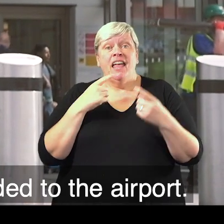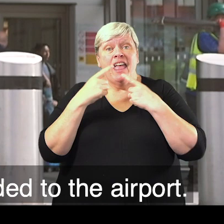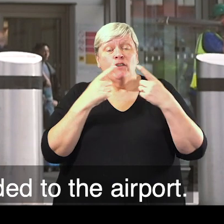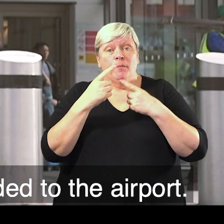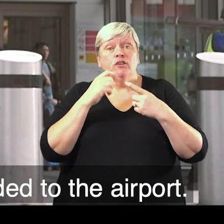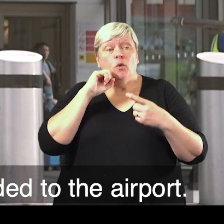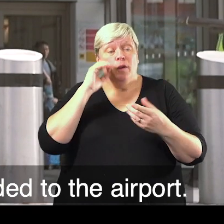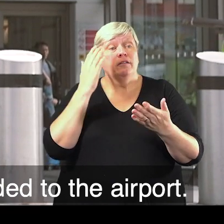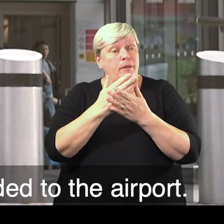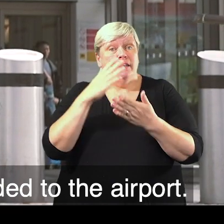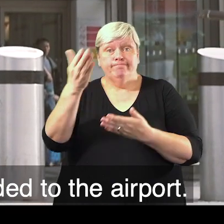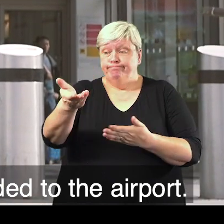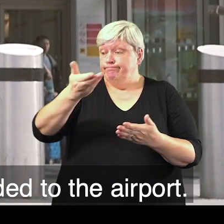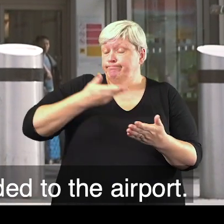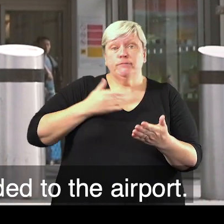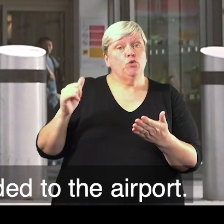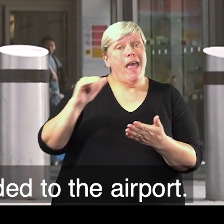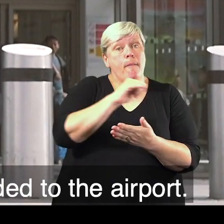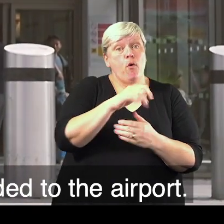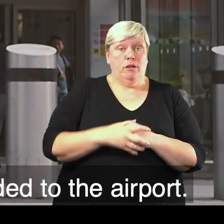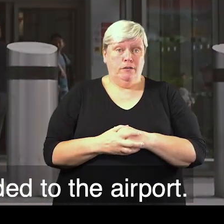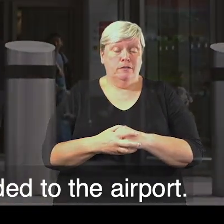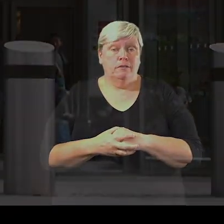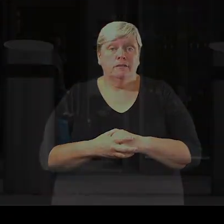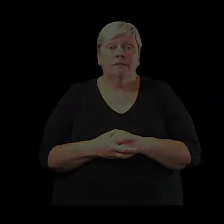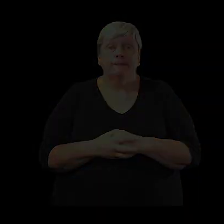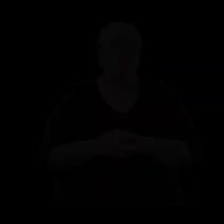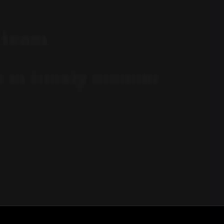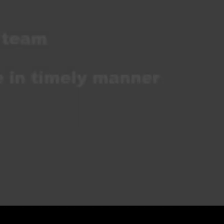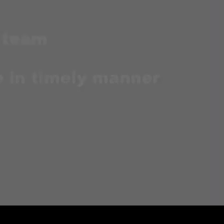booking and this information will be forwarded to the airport.